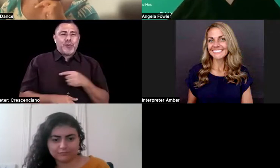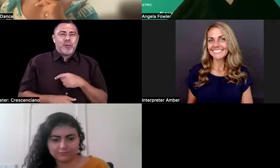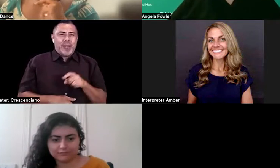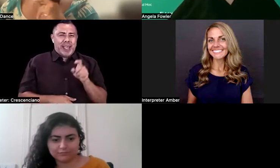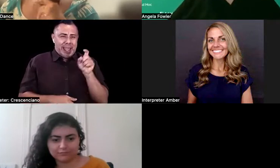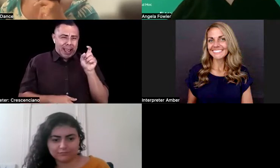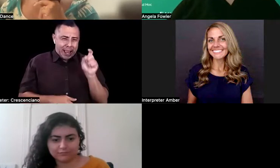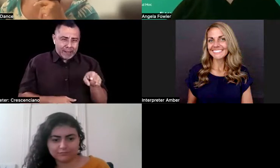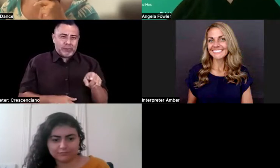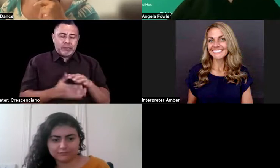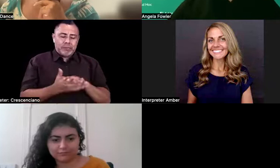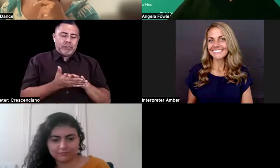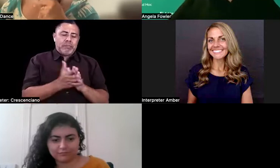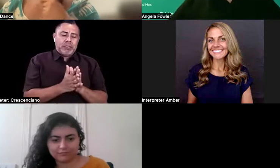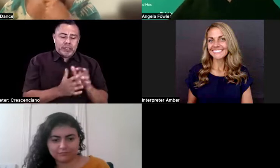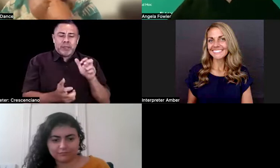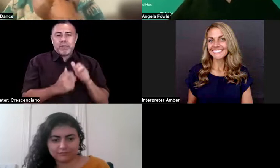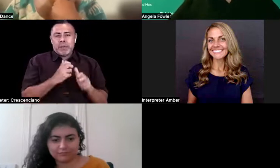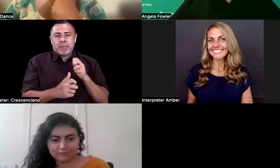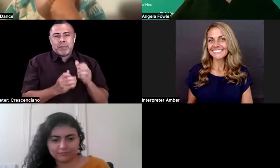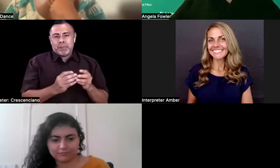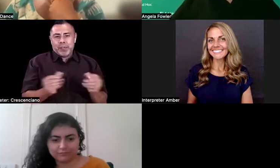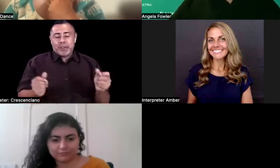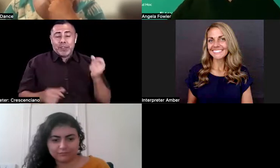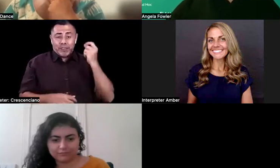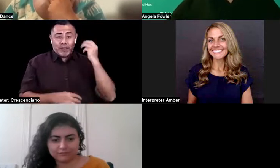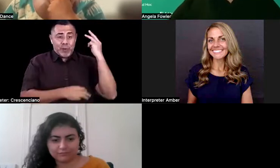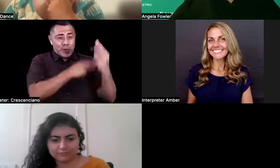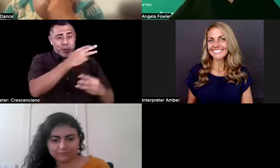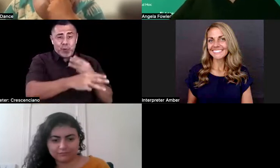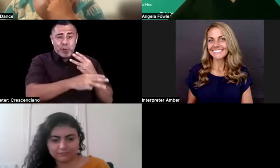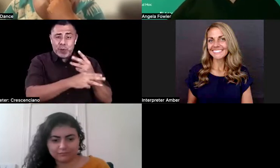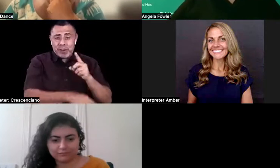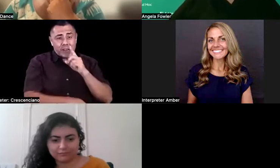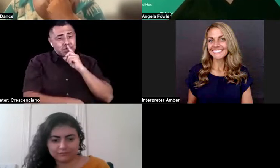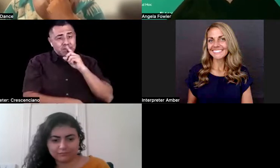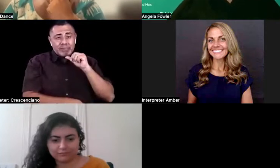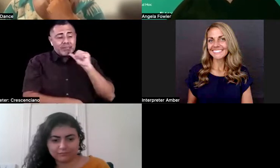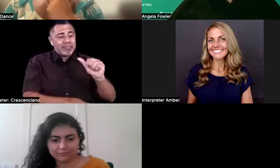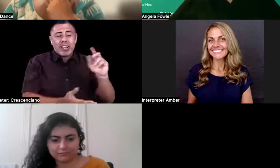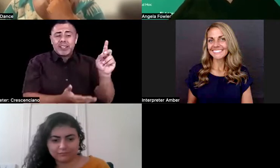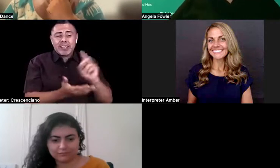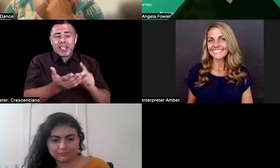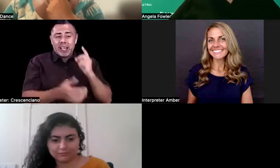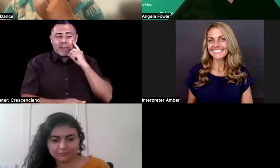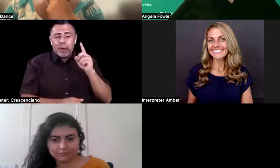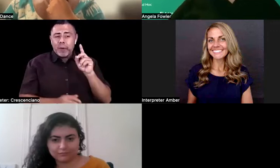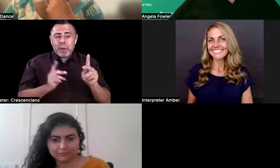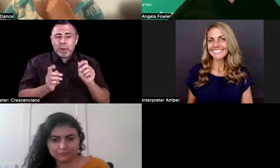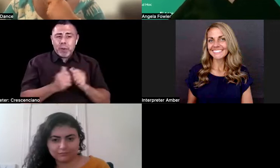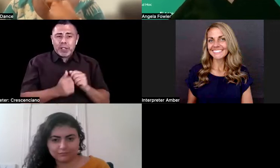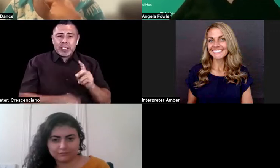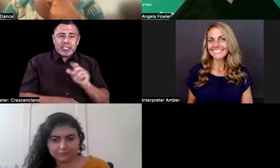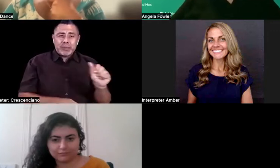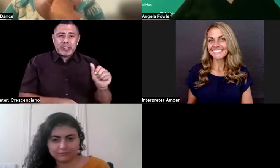was not built for people with disabilities. So we're figuring this stuff out. I've been figuring this stuff out for